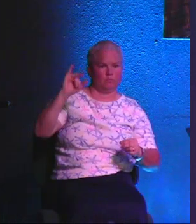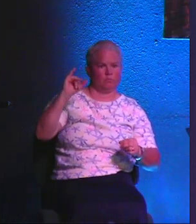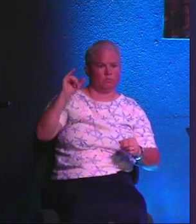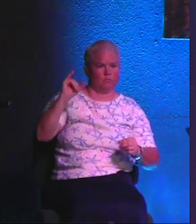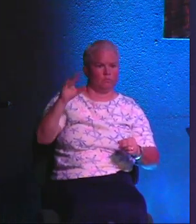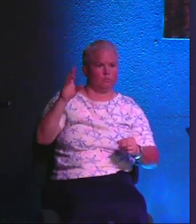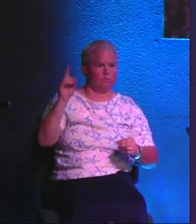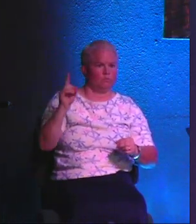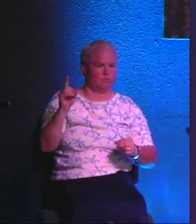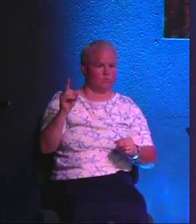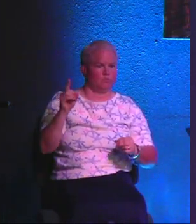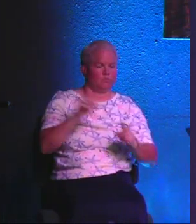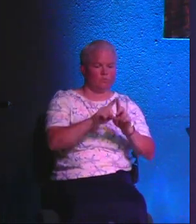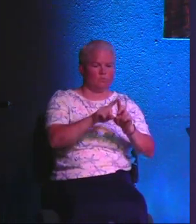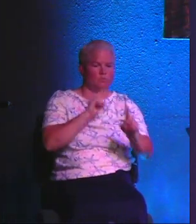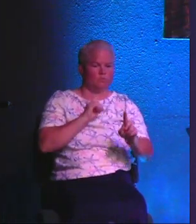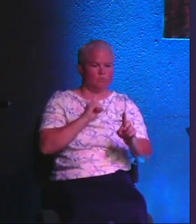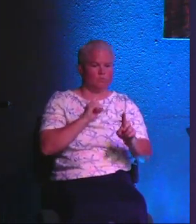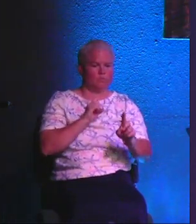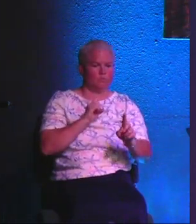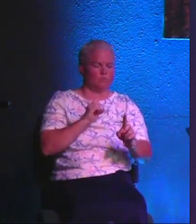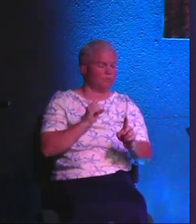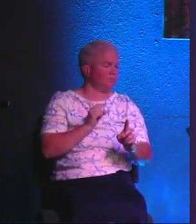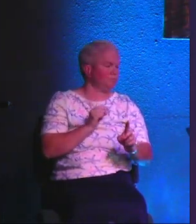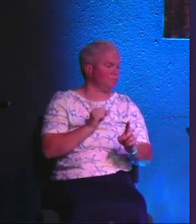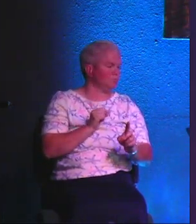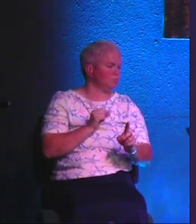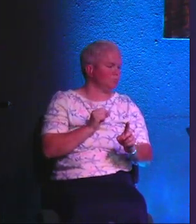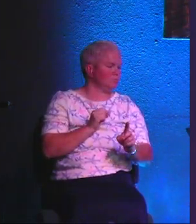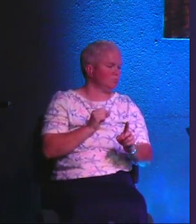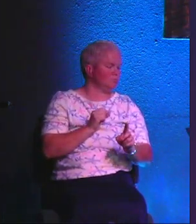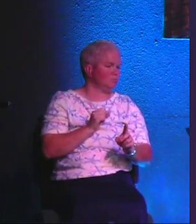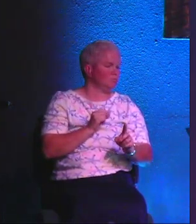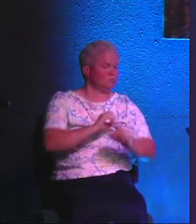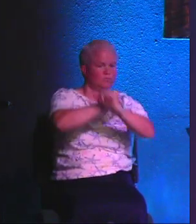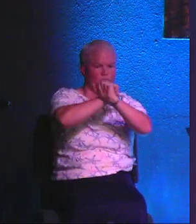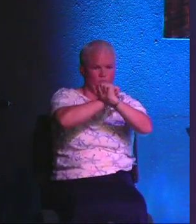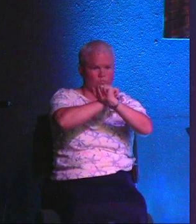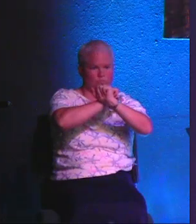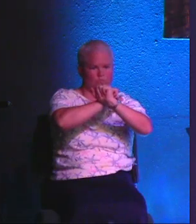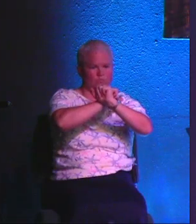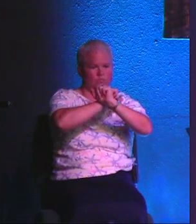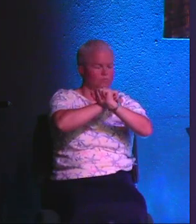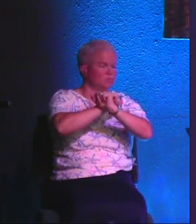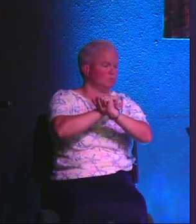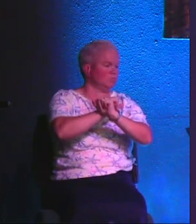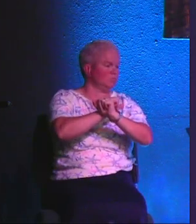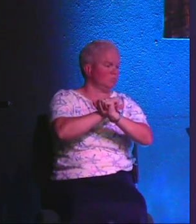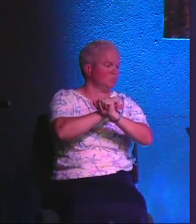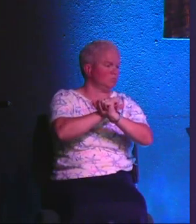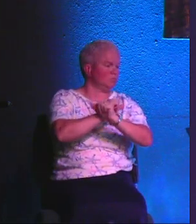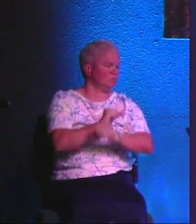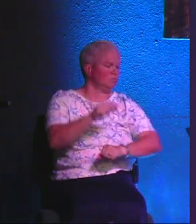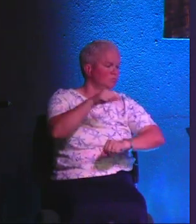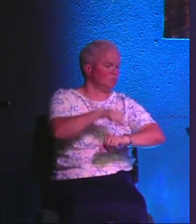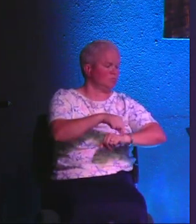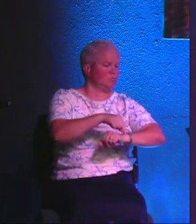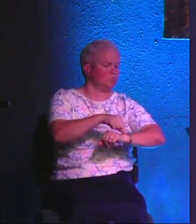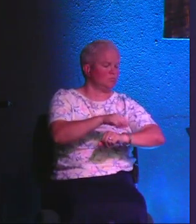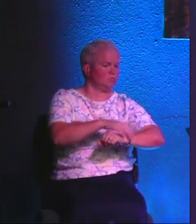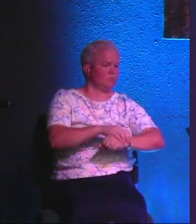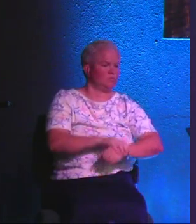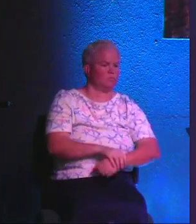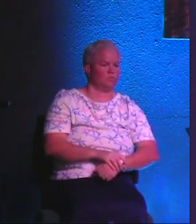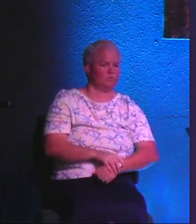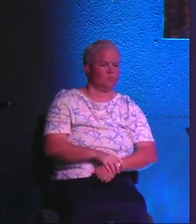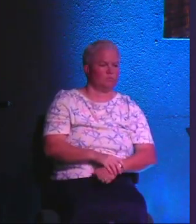stand up for, and things you must stand up against, and there are things you must guard yourselves from. And it's time that the